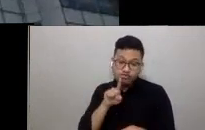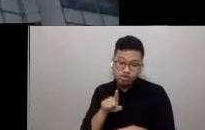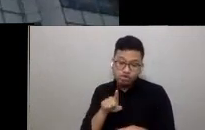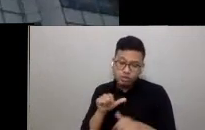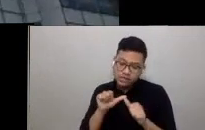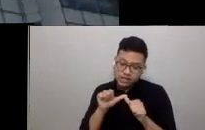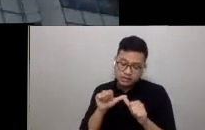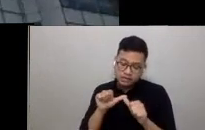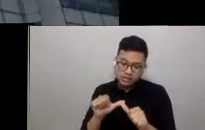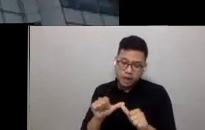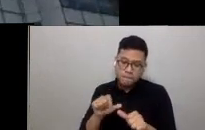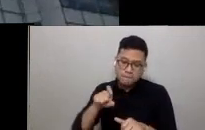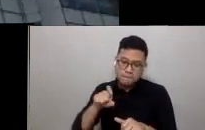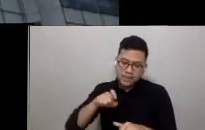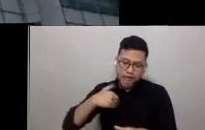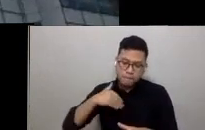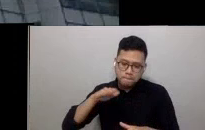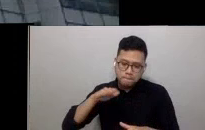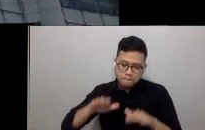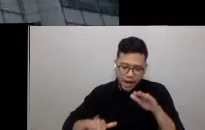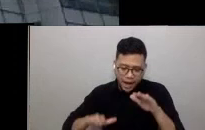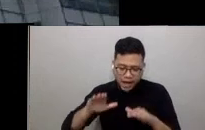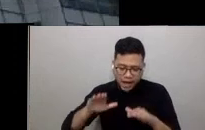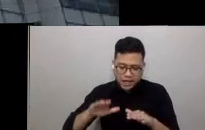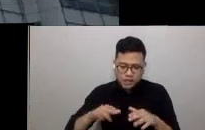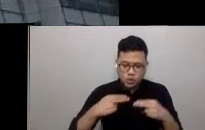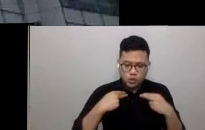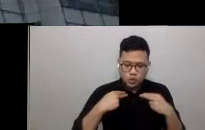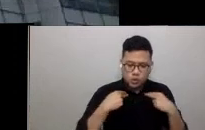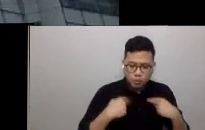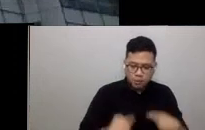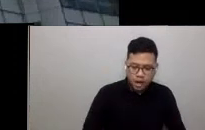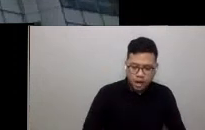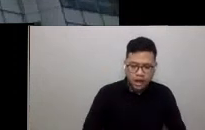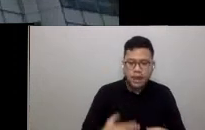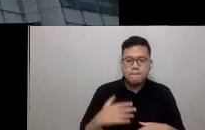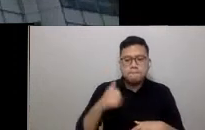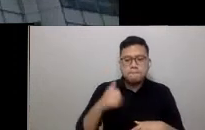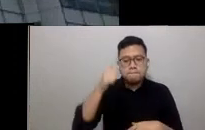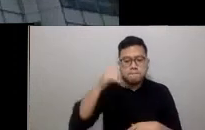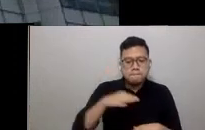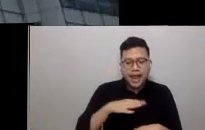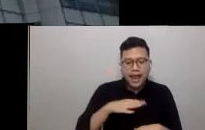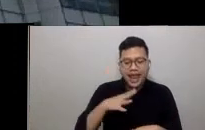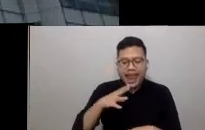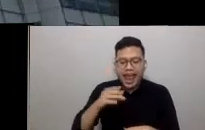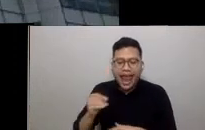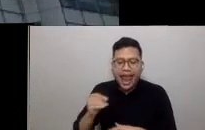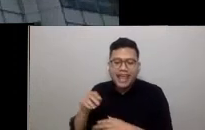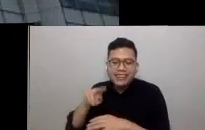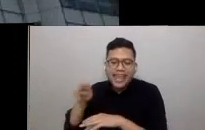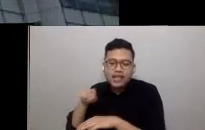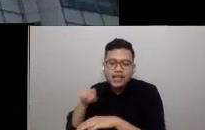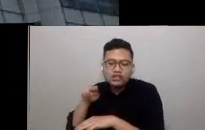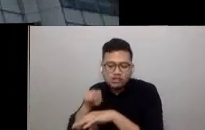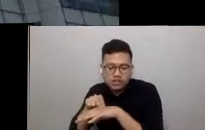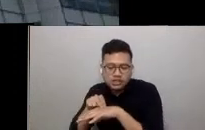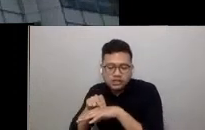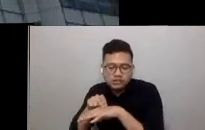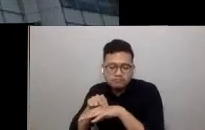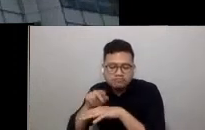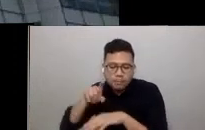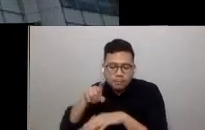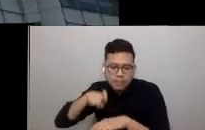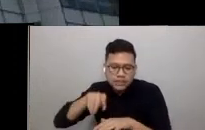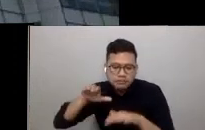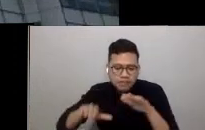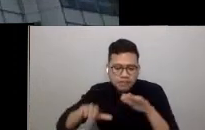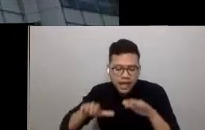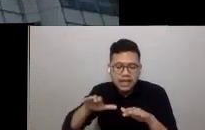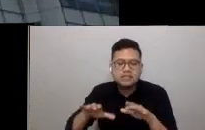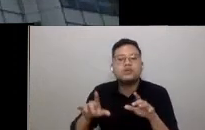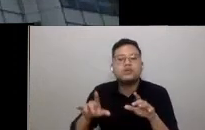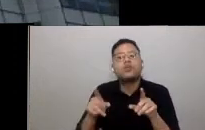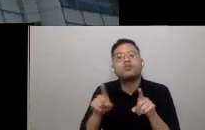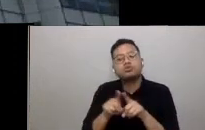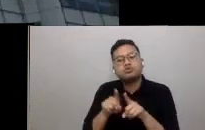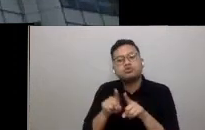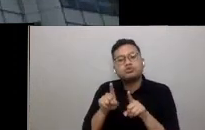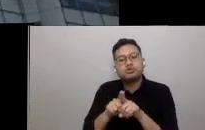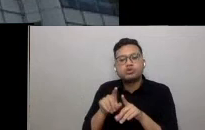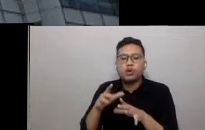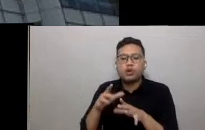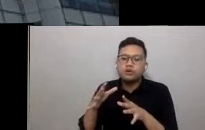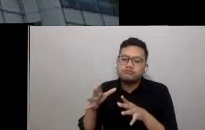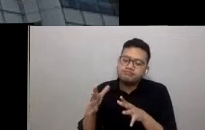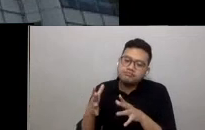a balance between the needs of man and nature is required through the careful trade-offs between social, economic and